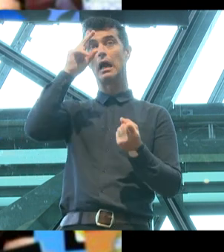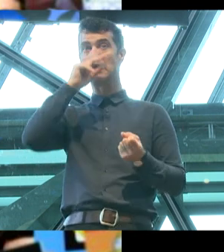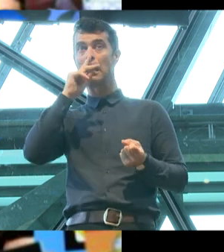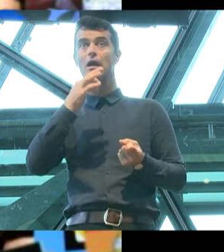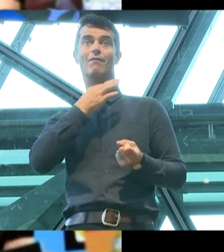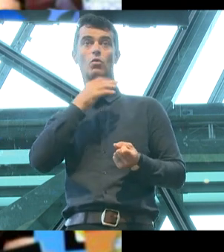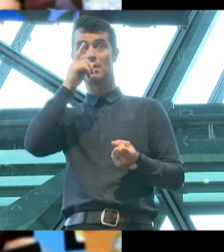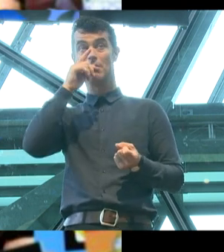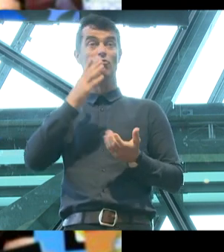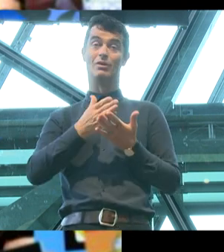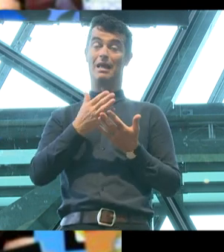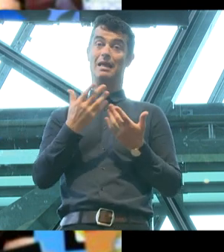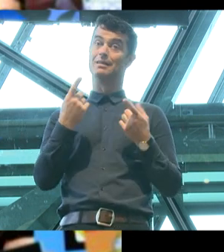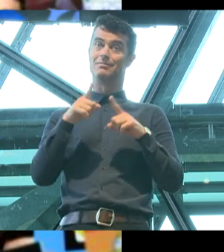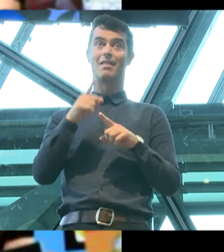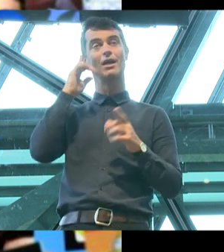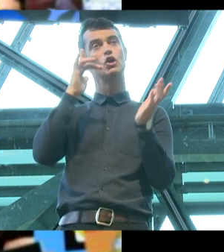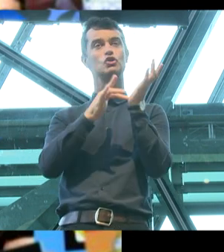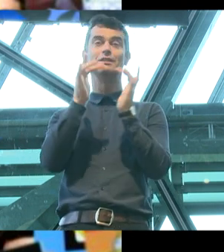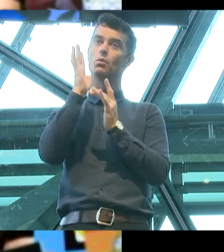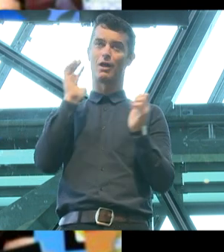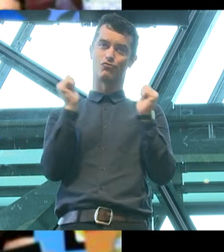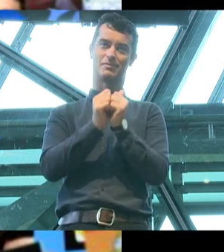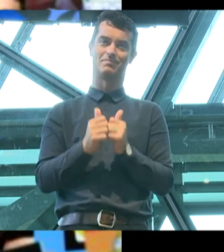entirely compatible things. I think Jesus would have agreed.